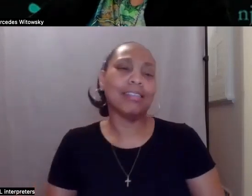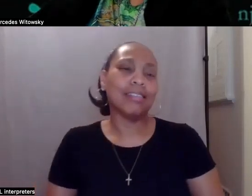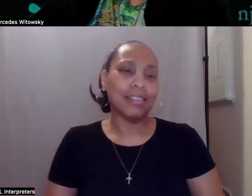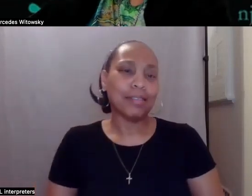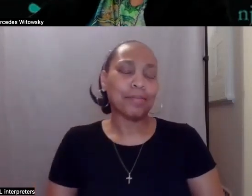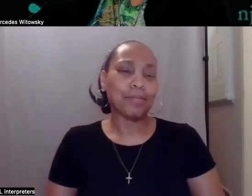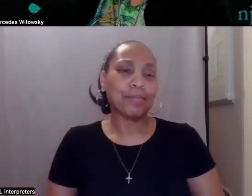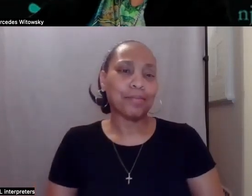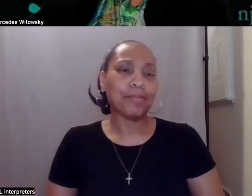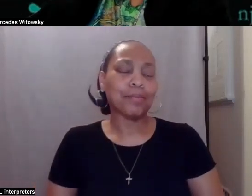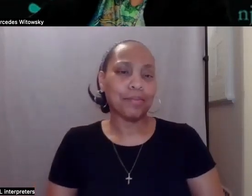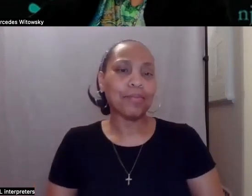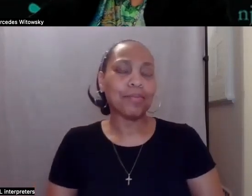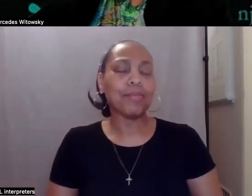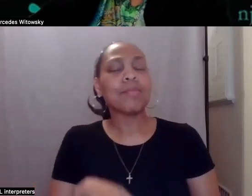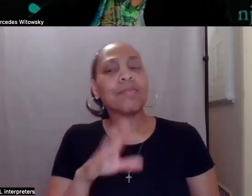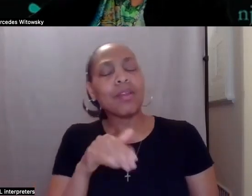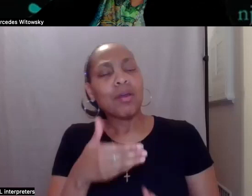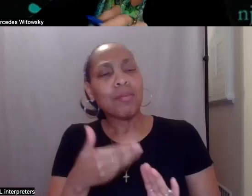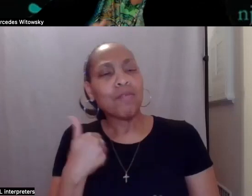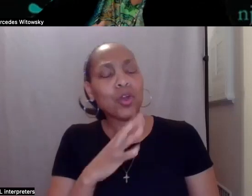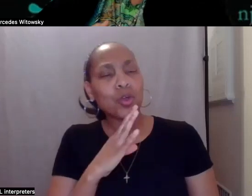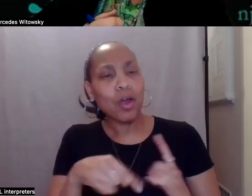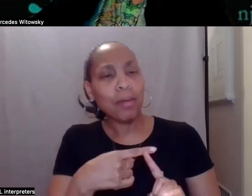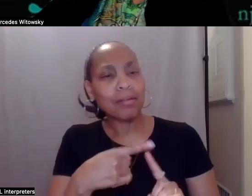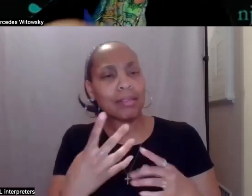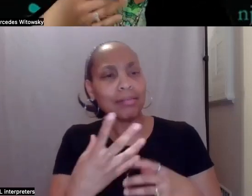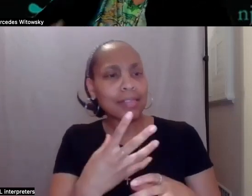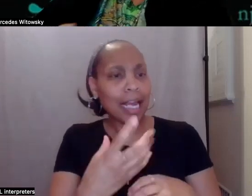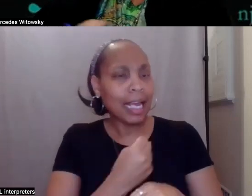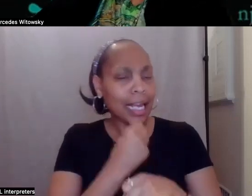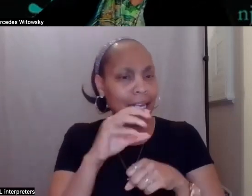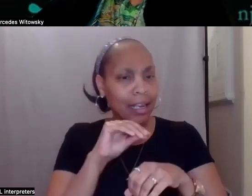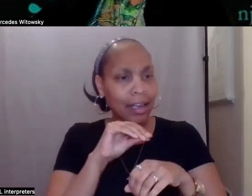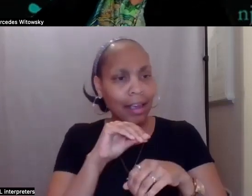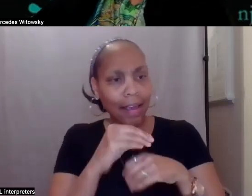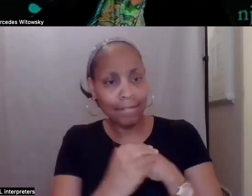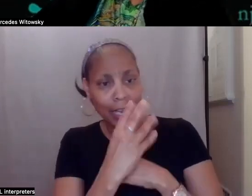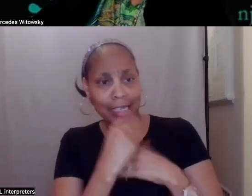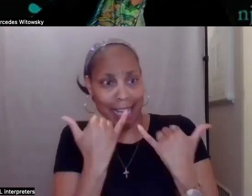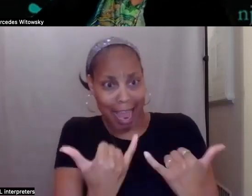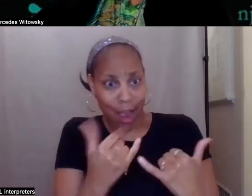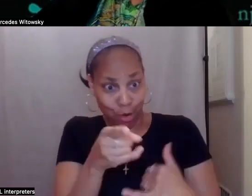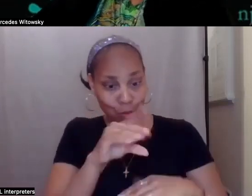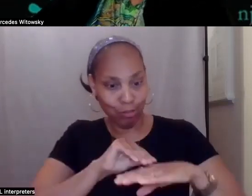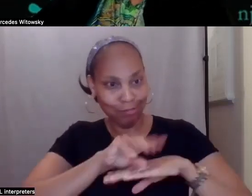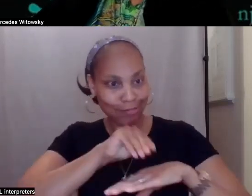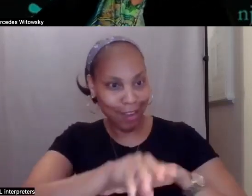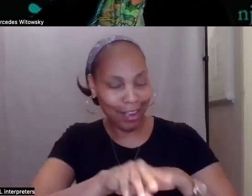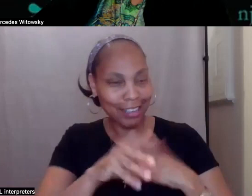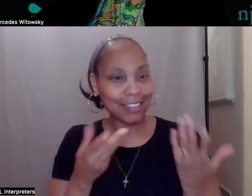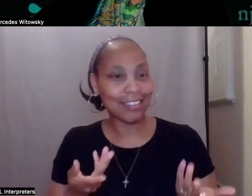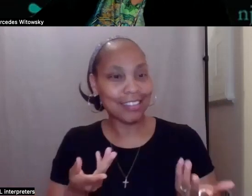getting advice and now it sounds like also you're giving advice, is there something